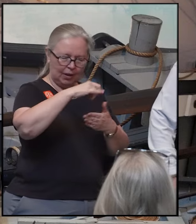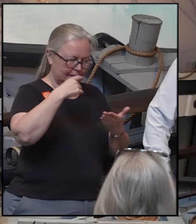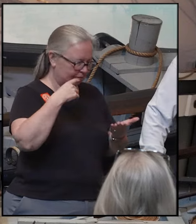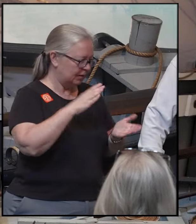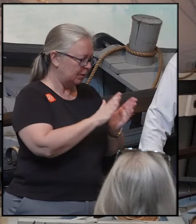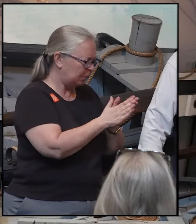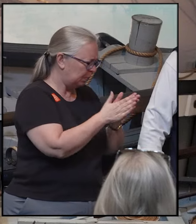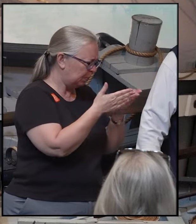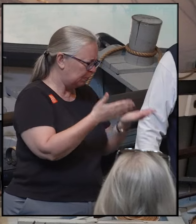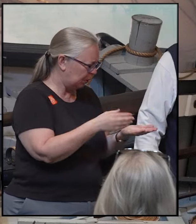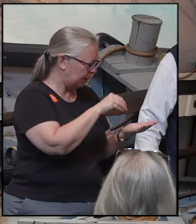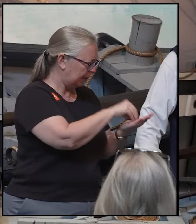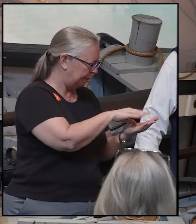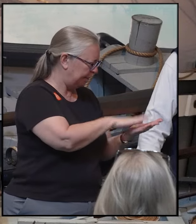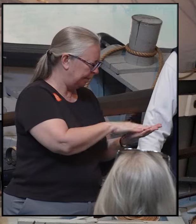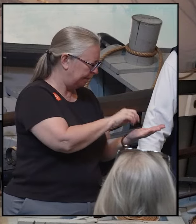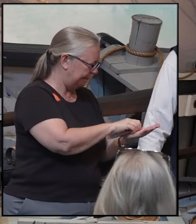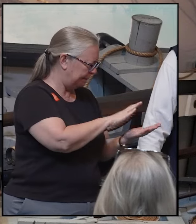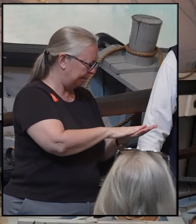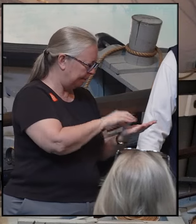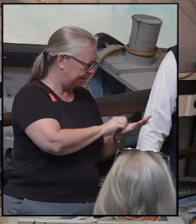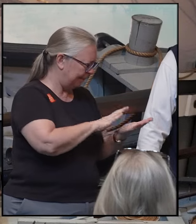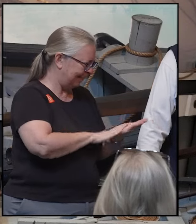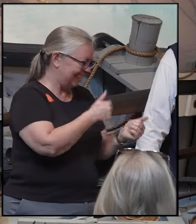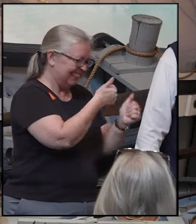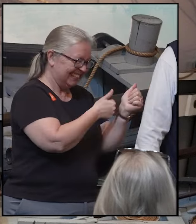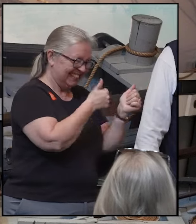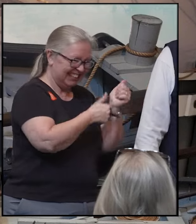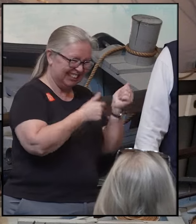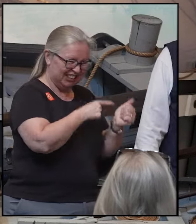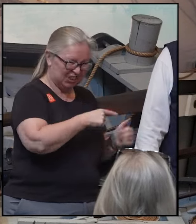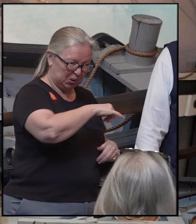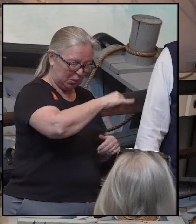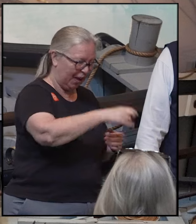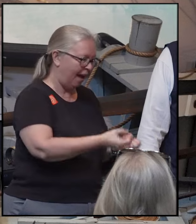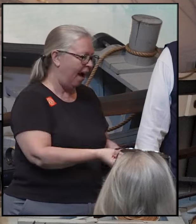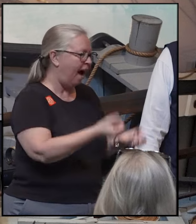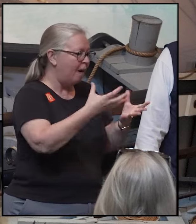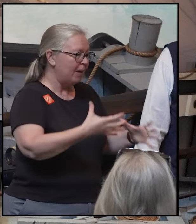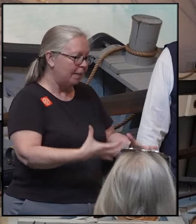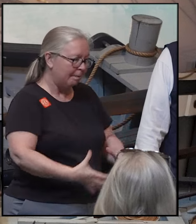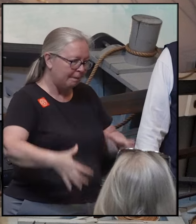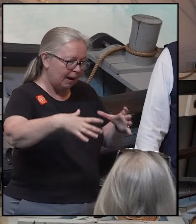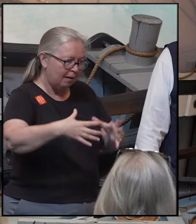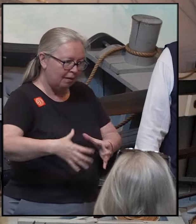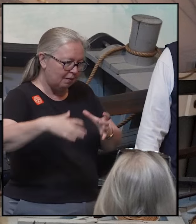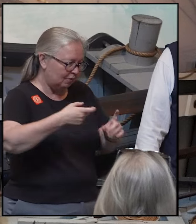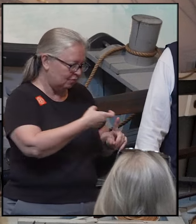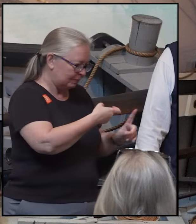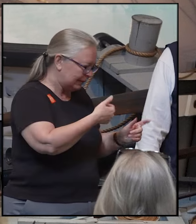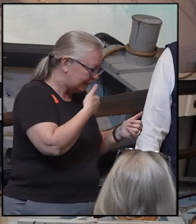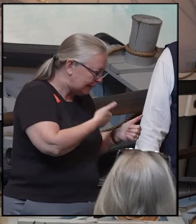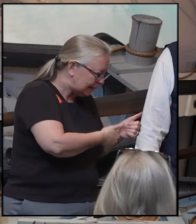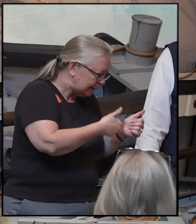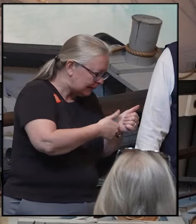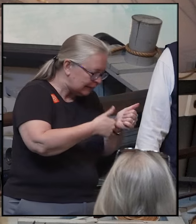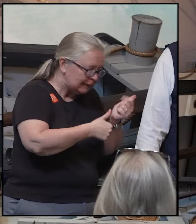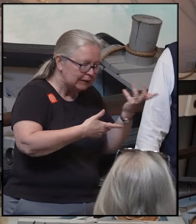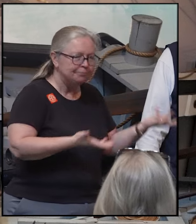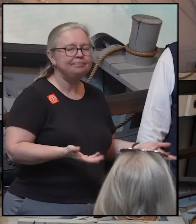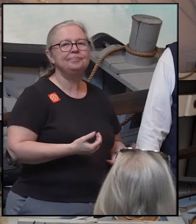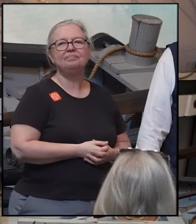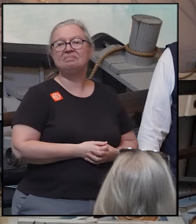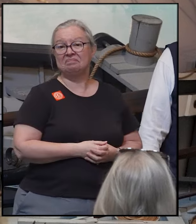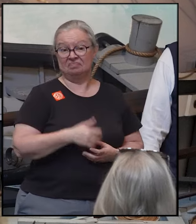recorded every whale that they have gotten and how many barrels and casks of oil have come from each. When he's